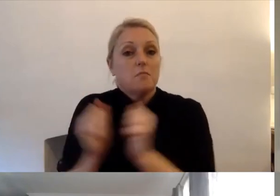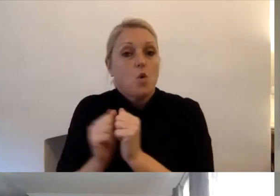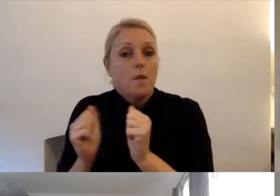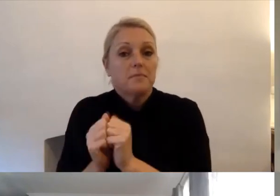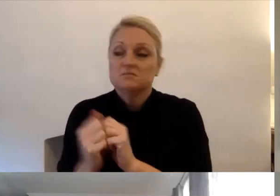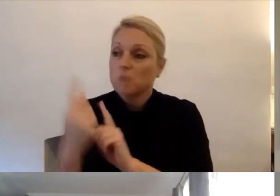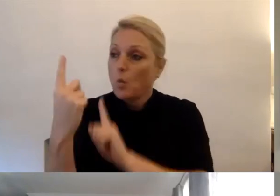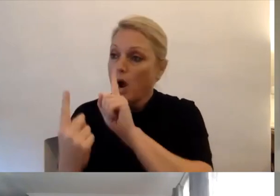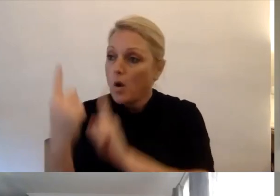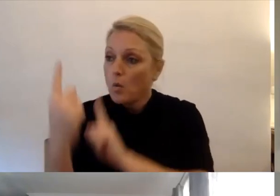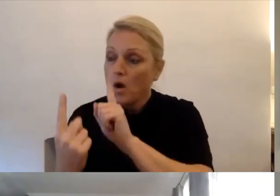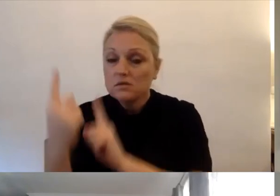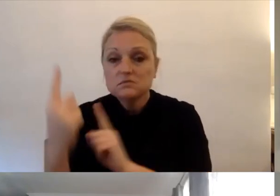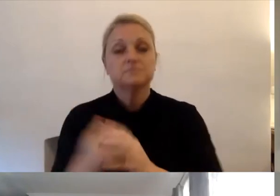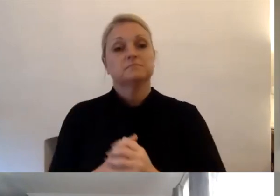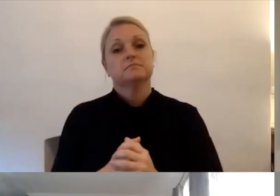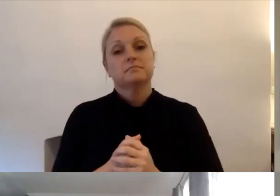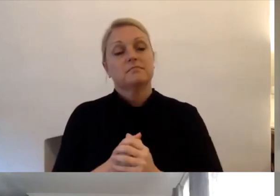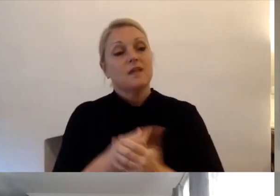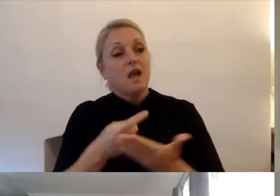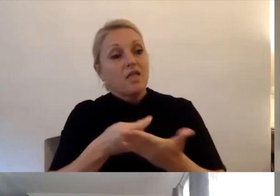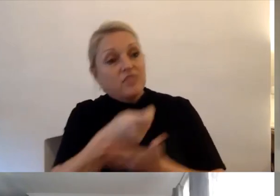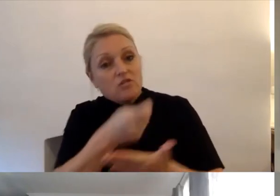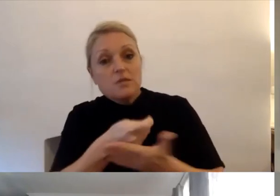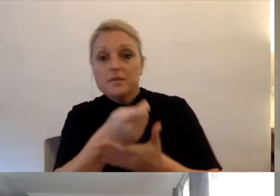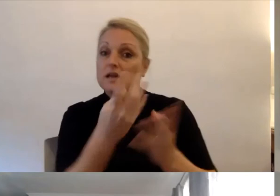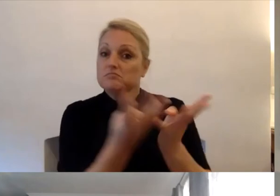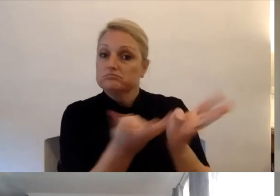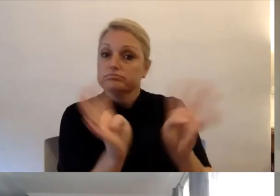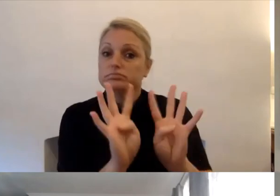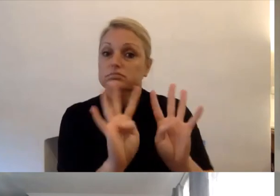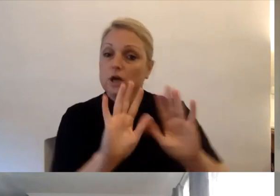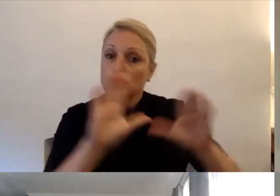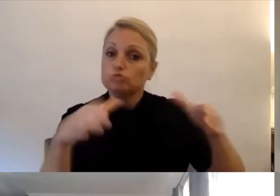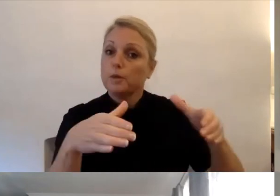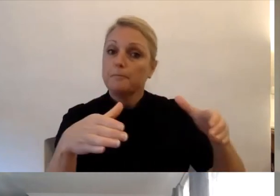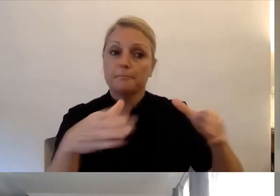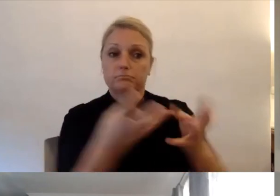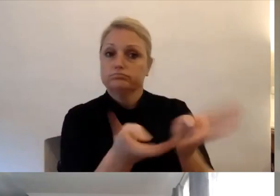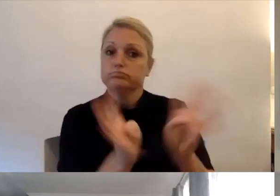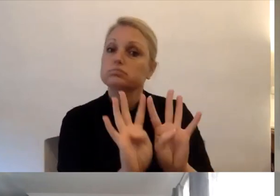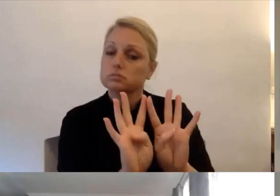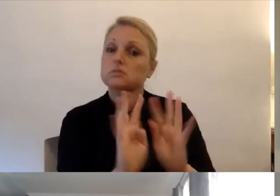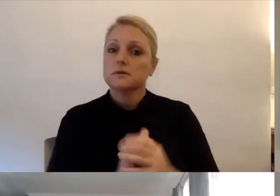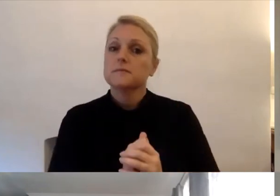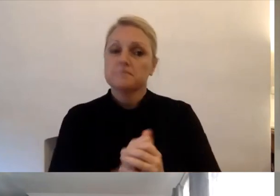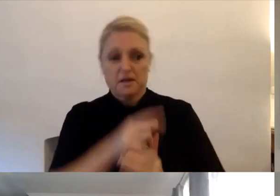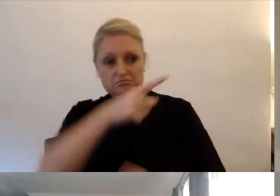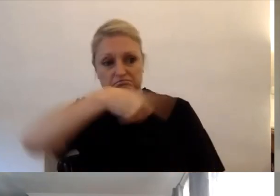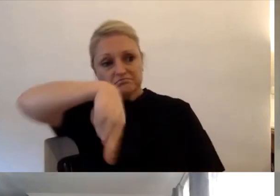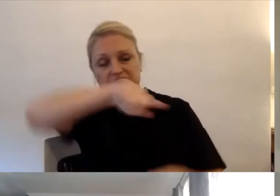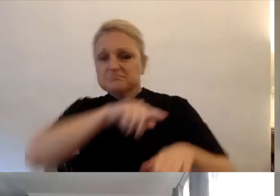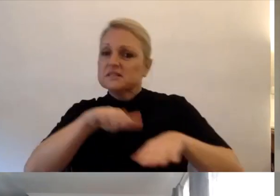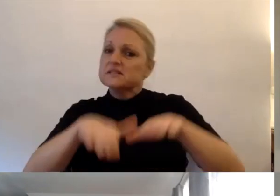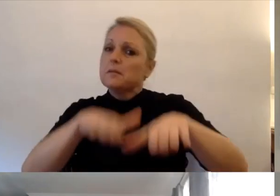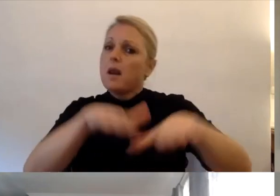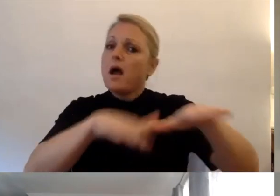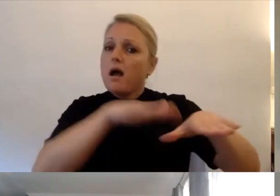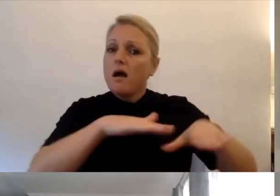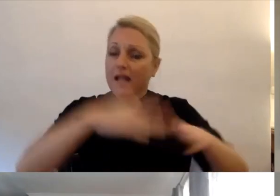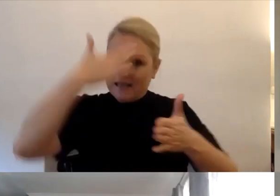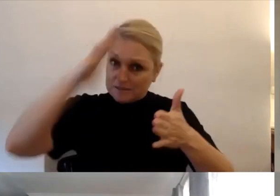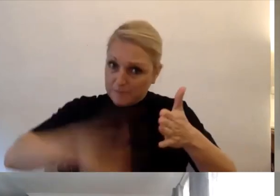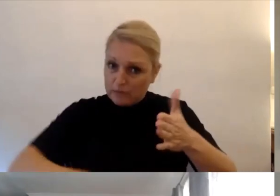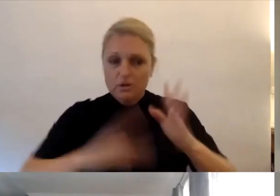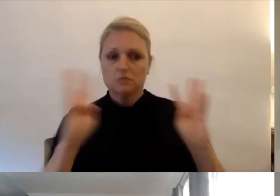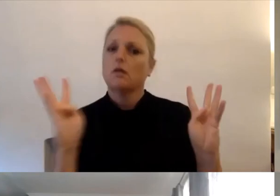And we also provide group sessions where there may be people who have gone through a similar experience to you or have the